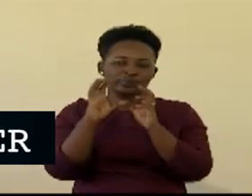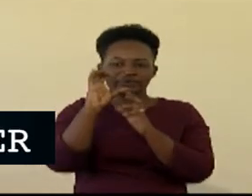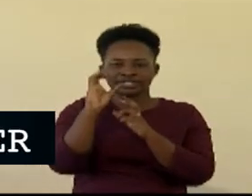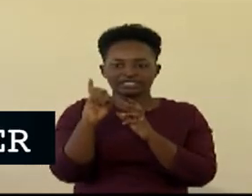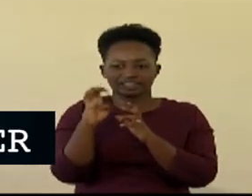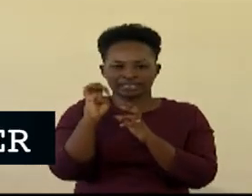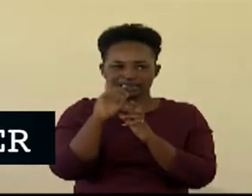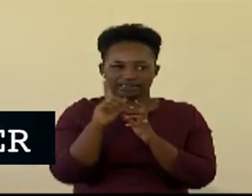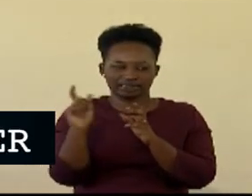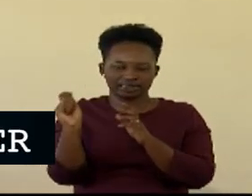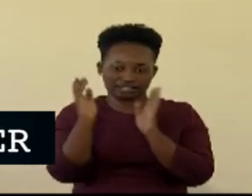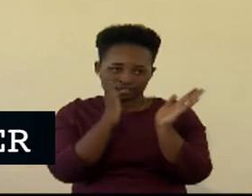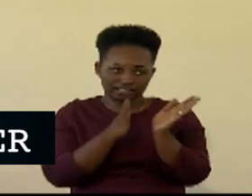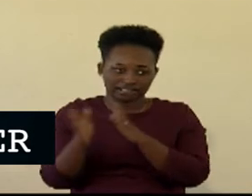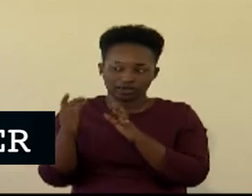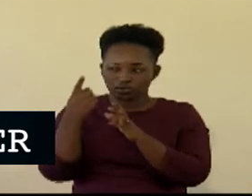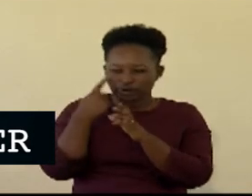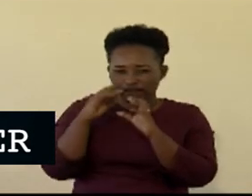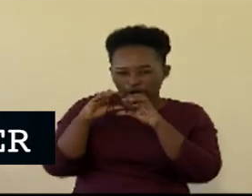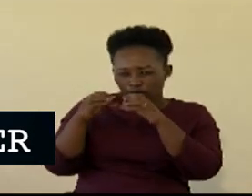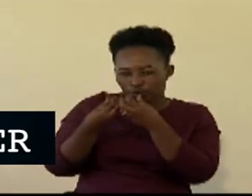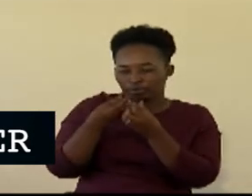to keep as a tissue the group of cells